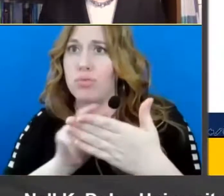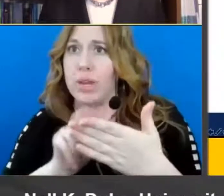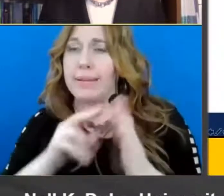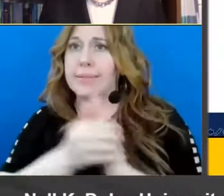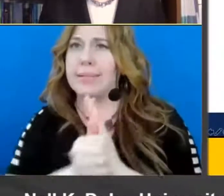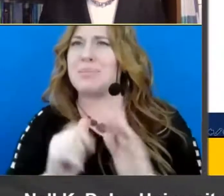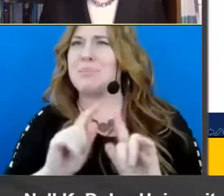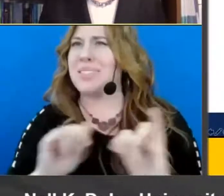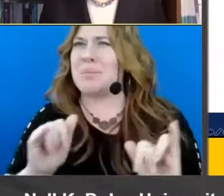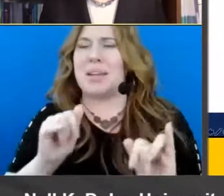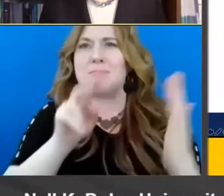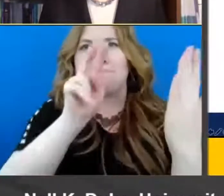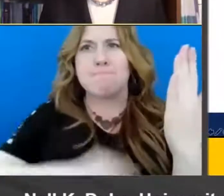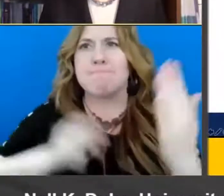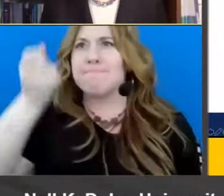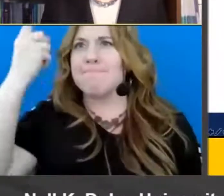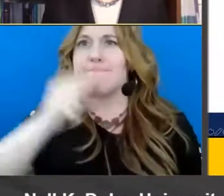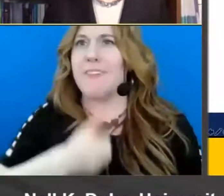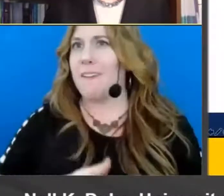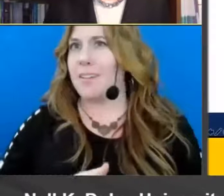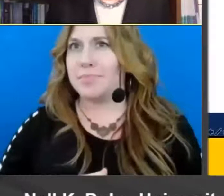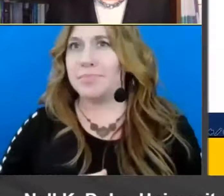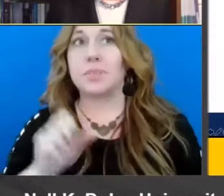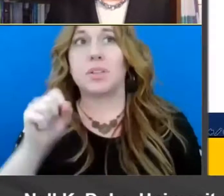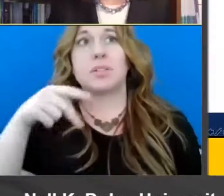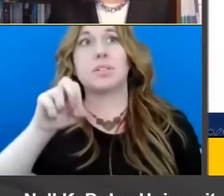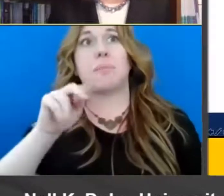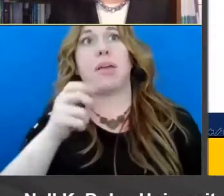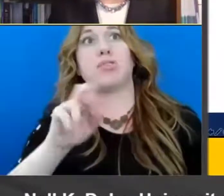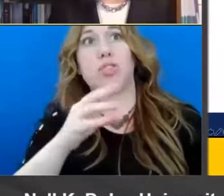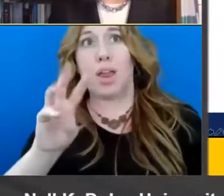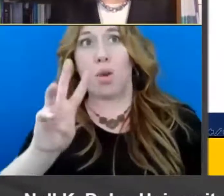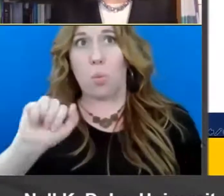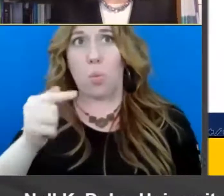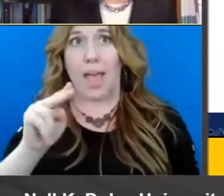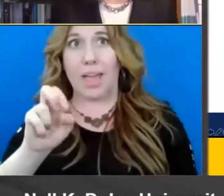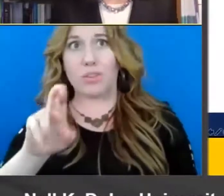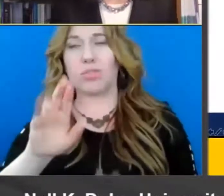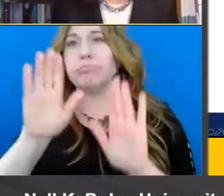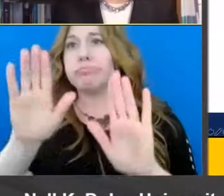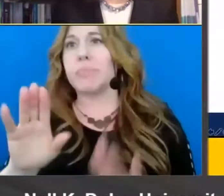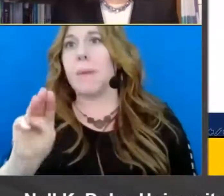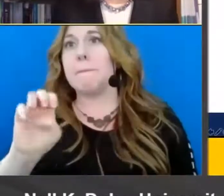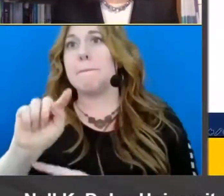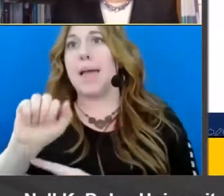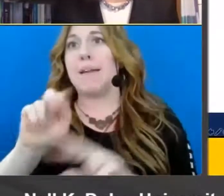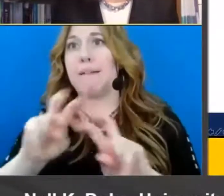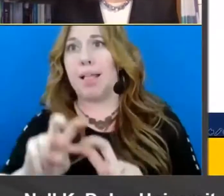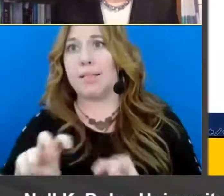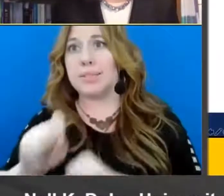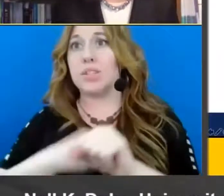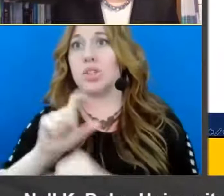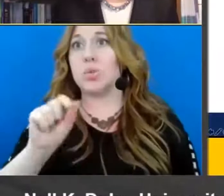not comprehending well and spencer and wagner did a really lovely meta-analysis in 2018 um